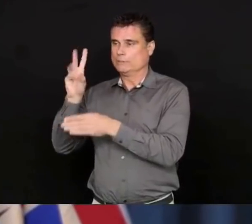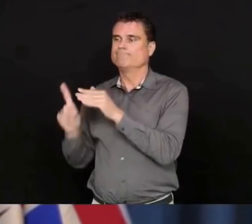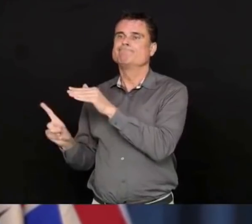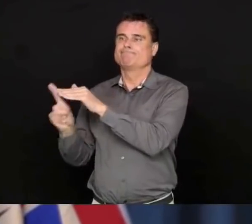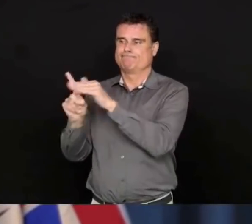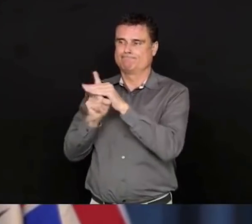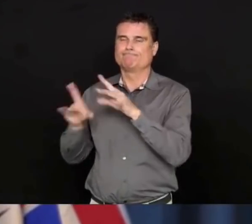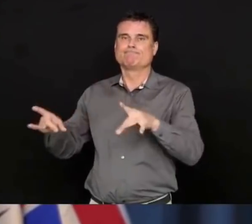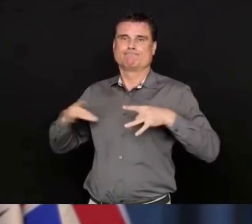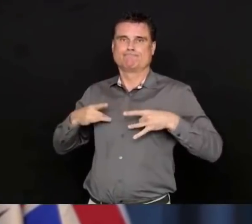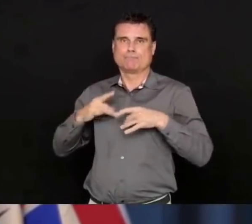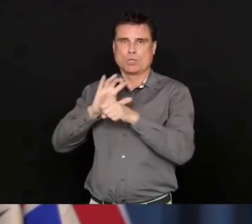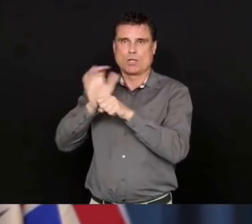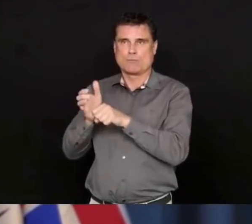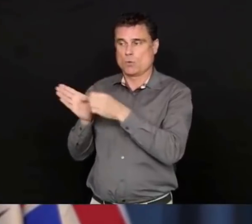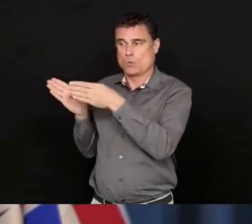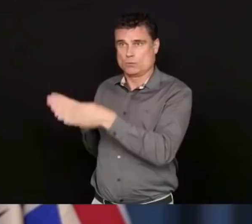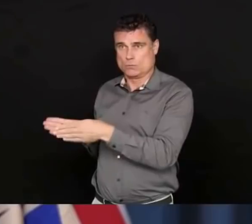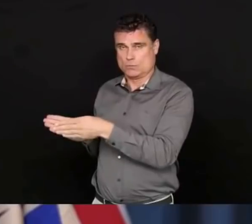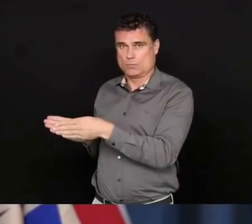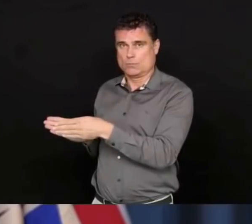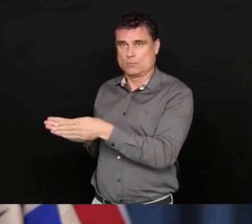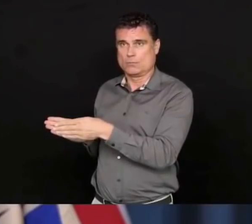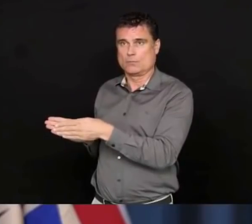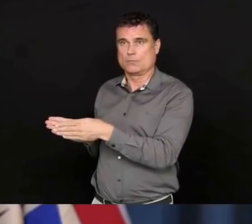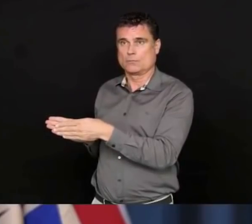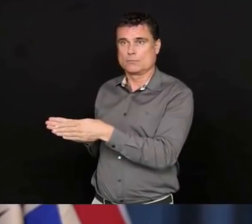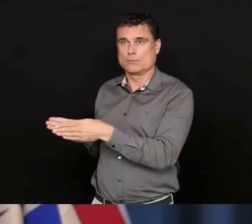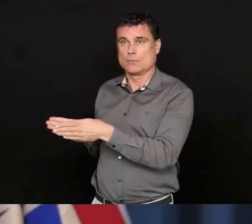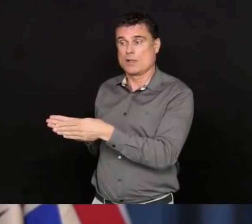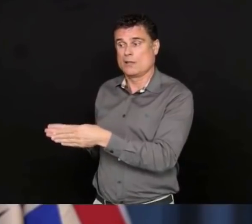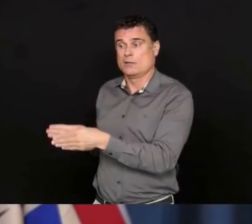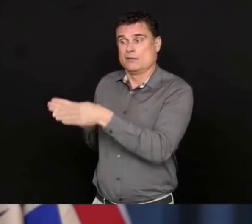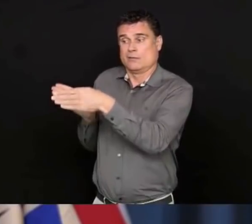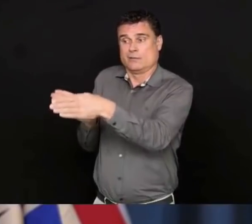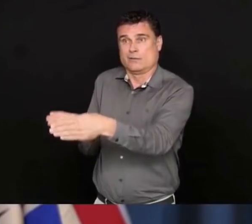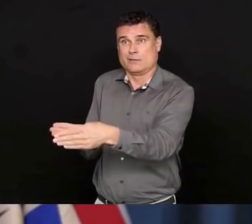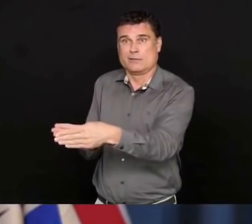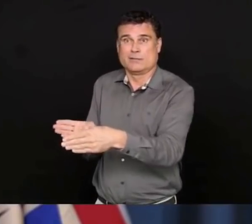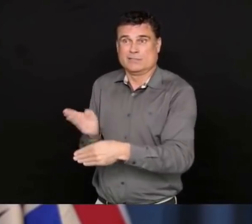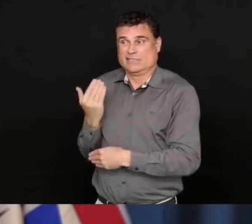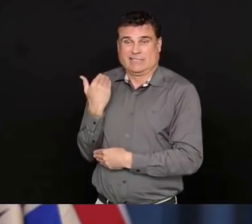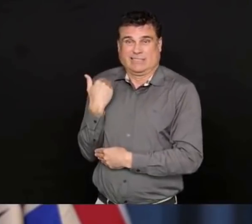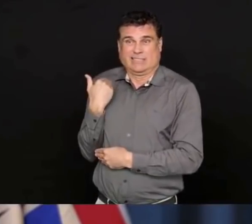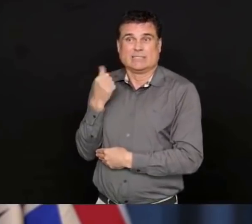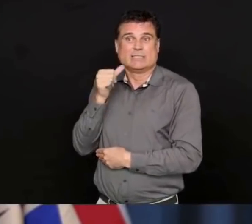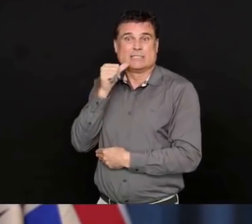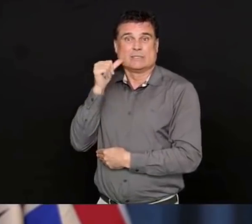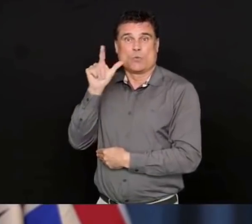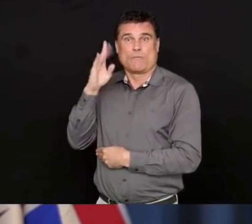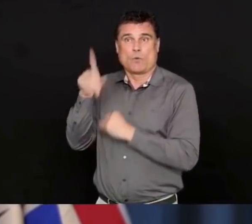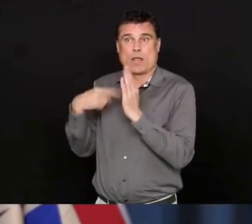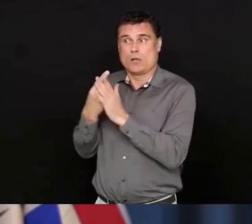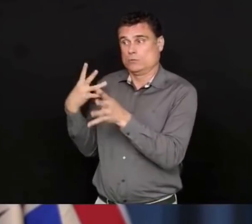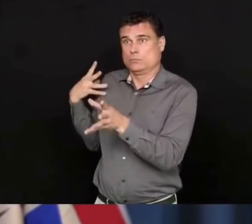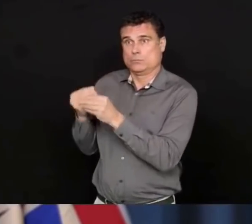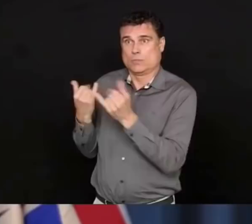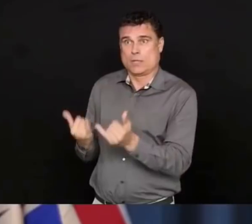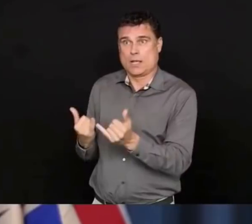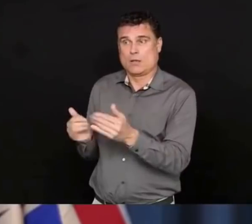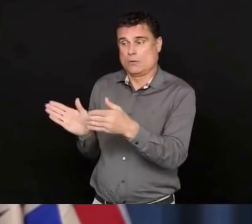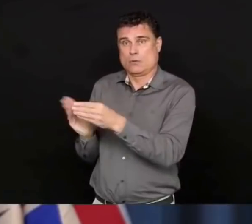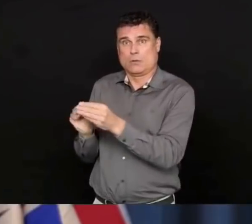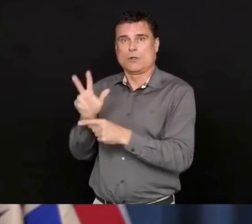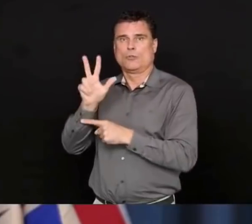-19 here in British Columbia. And then for today we have an additional 37. So that is 63 over the last two days